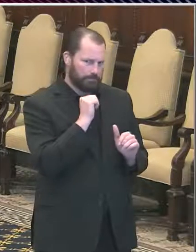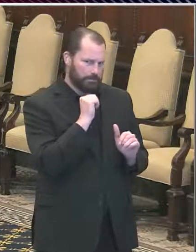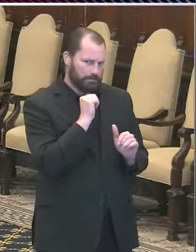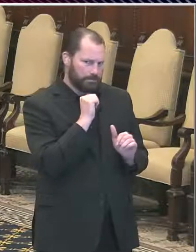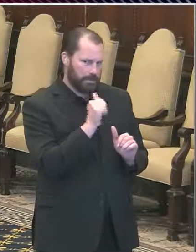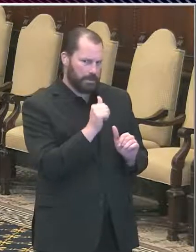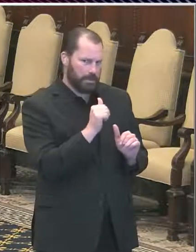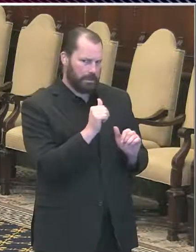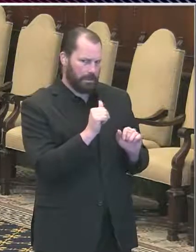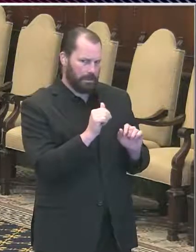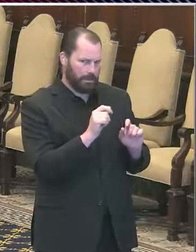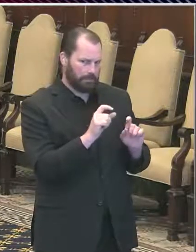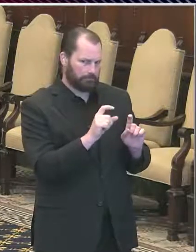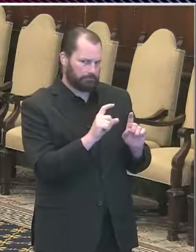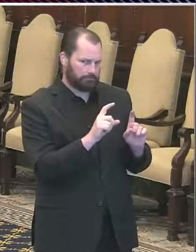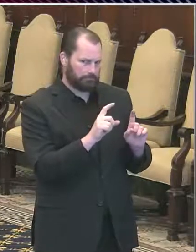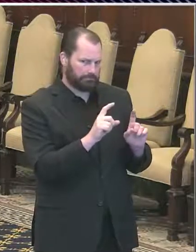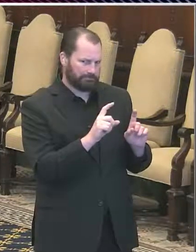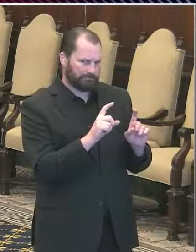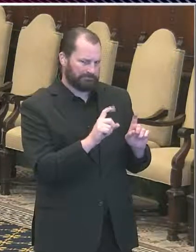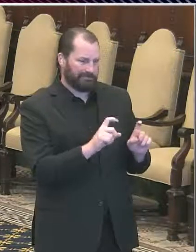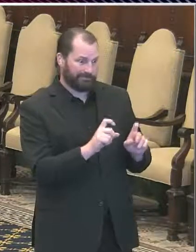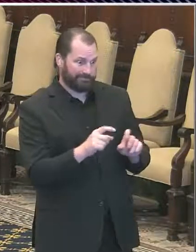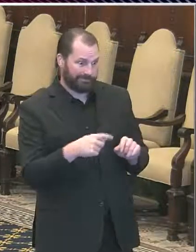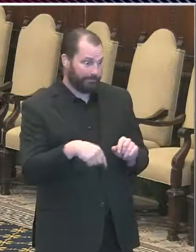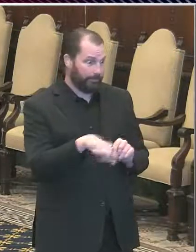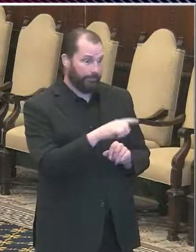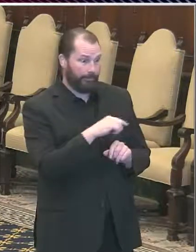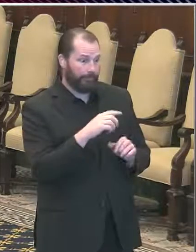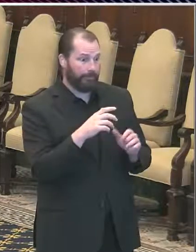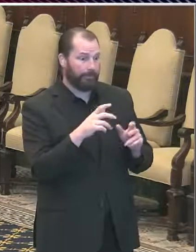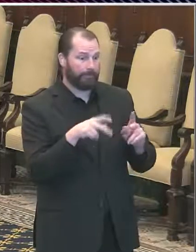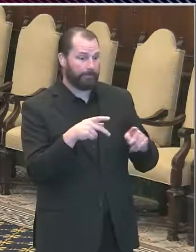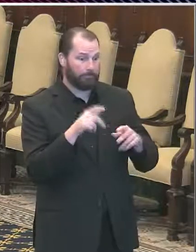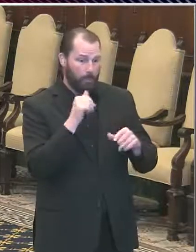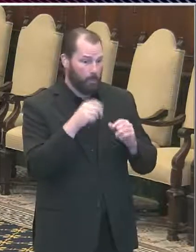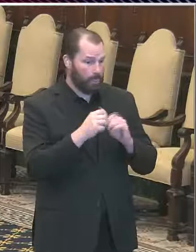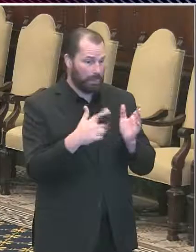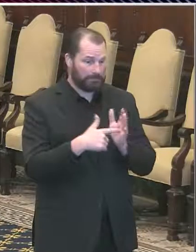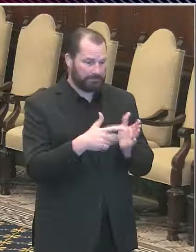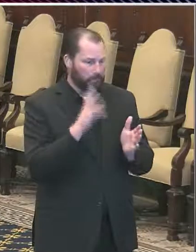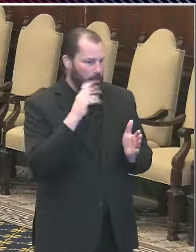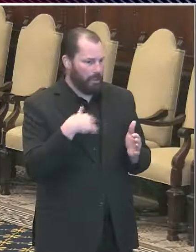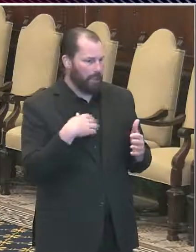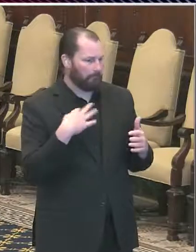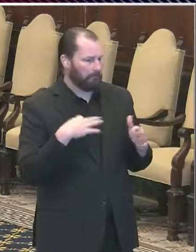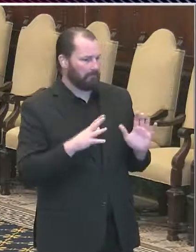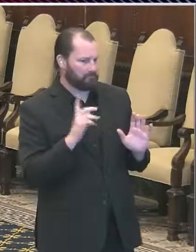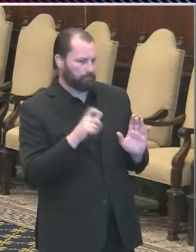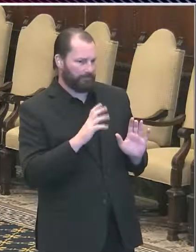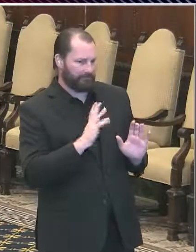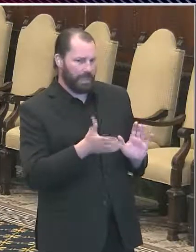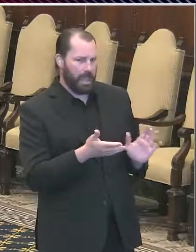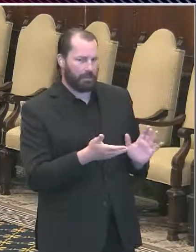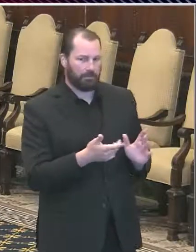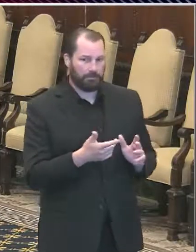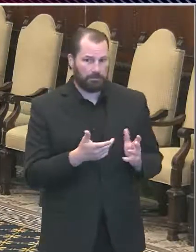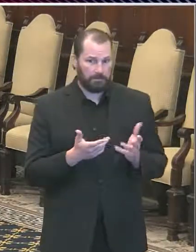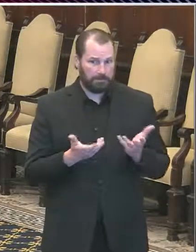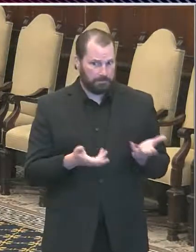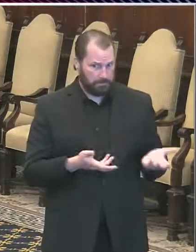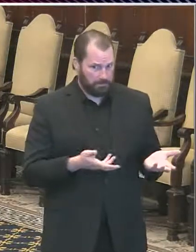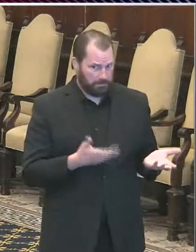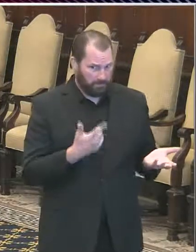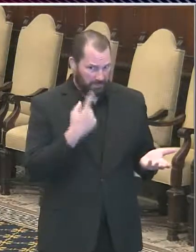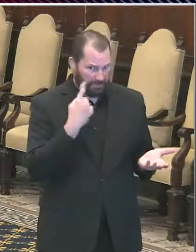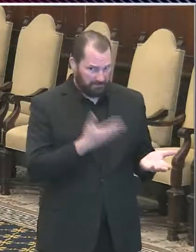benefit. So do you still feel that way? Could you explain you know what changed? I would still say it's not clear that it's going to have a